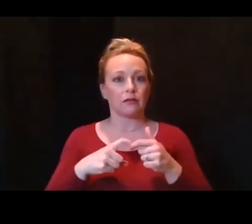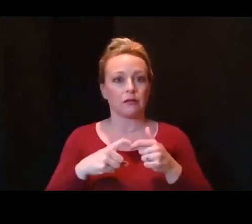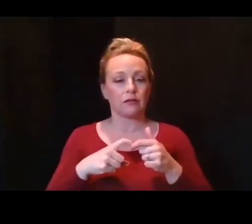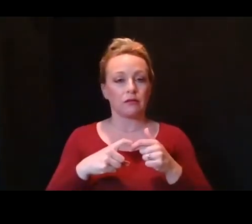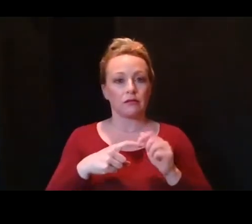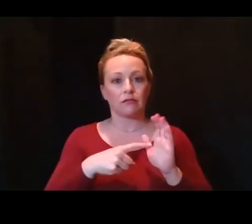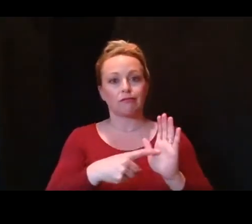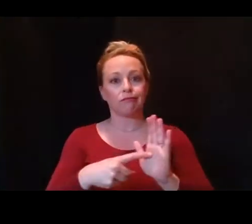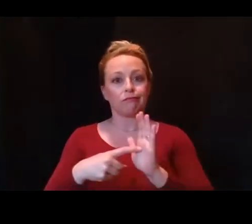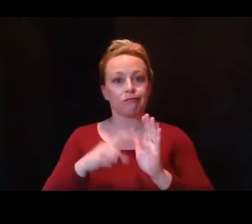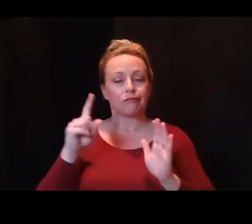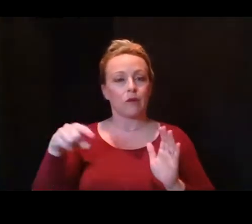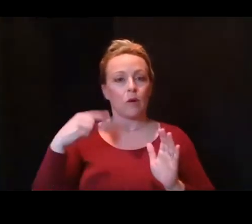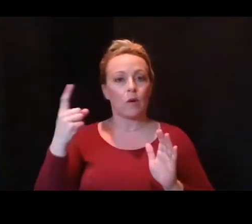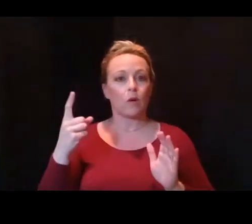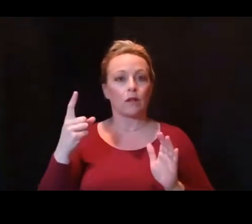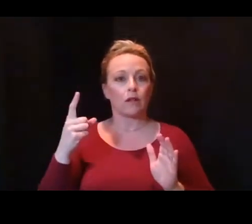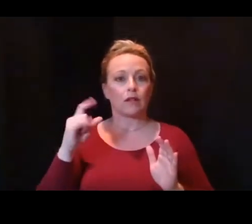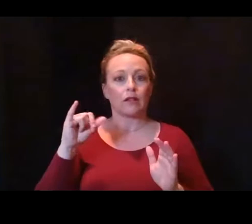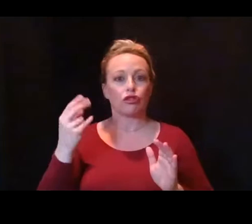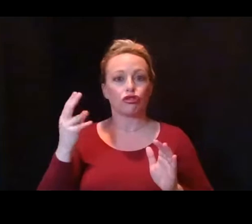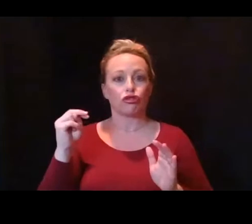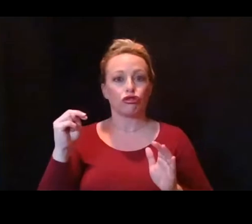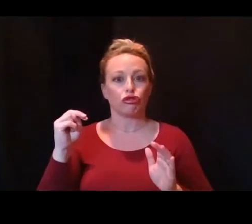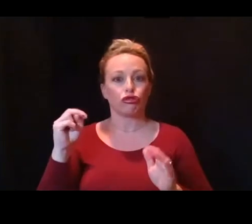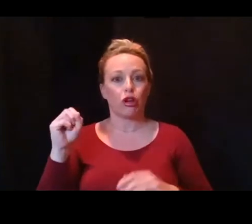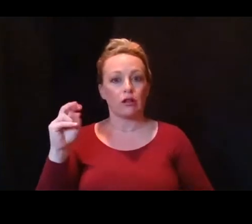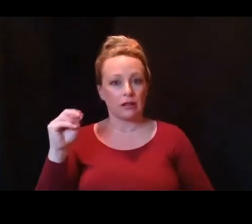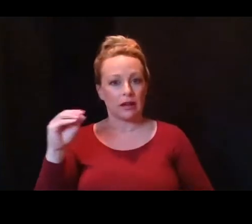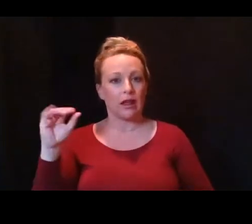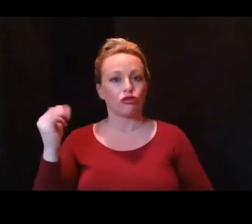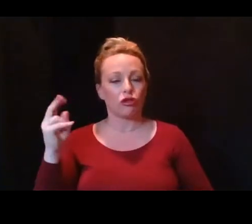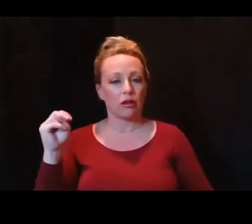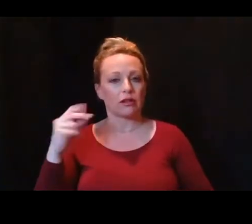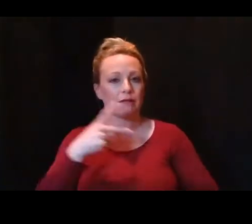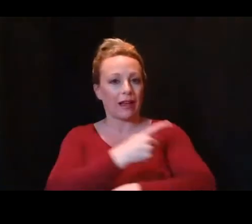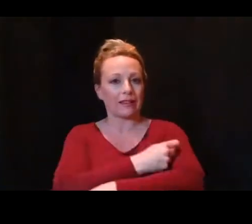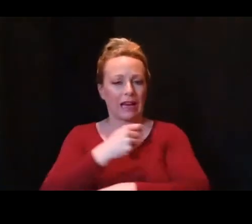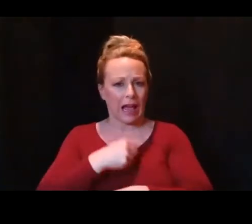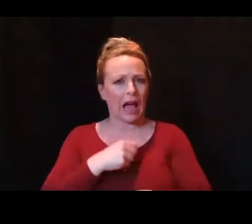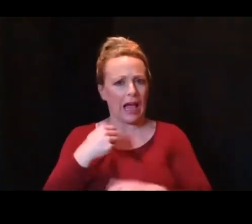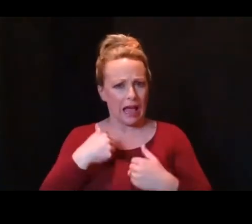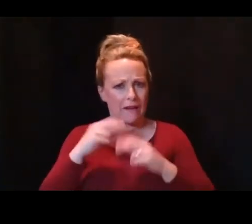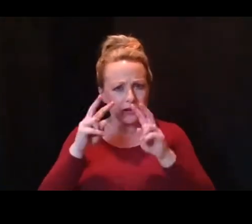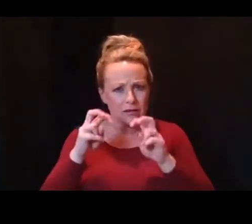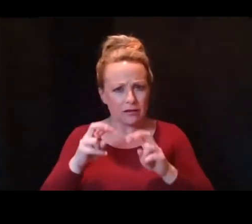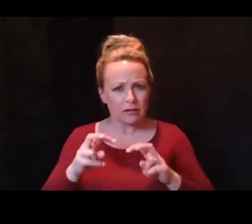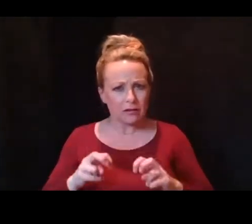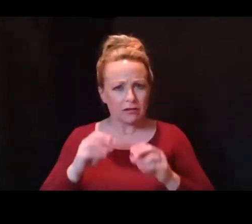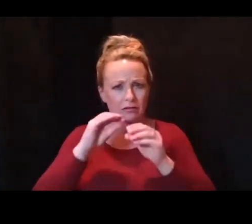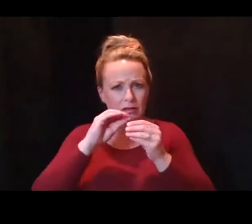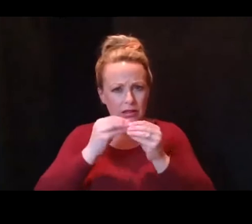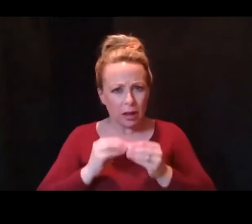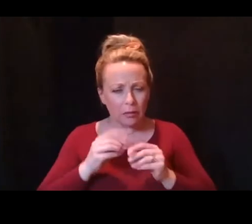only the Johnson & Johnson vaccine. And I've looked at the data very carefully from the European Union, and